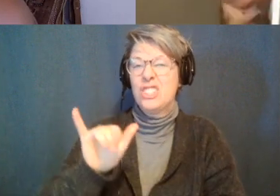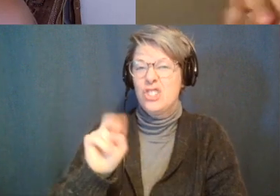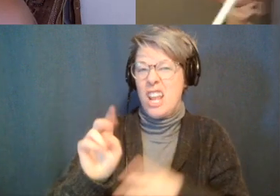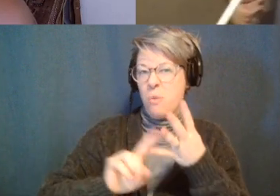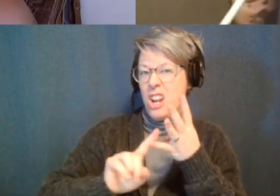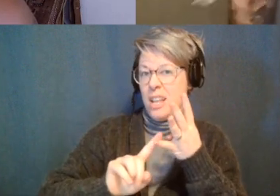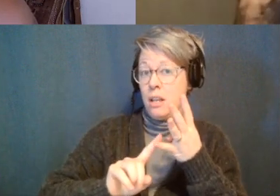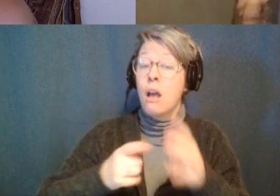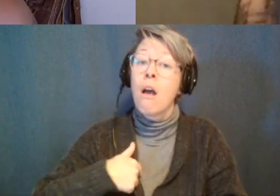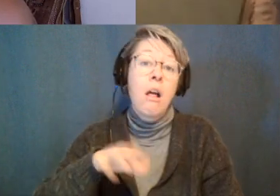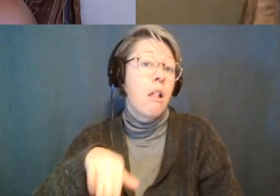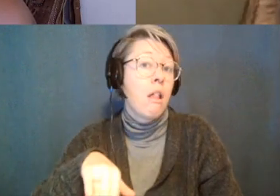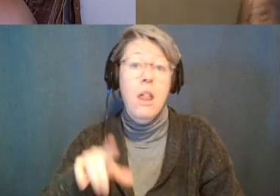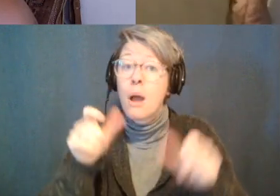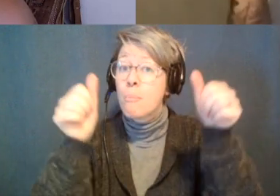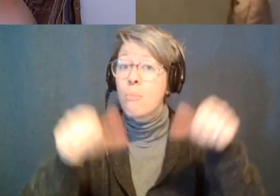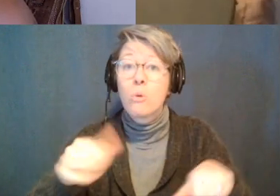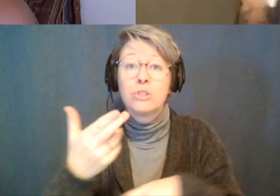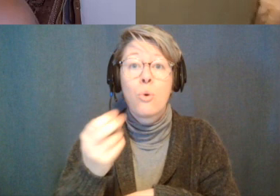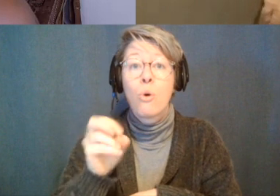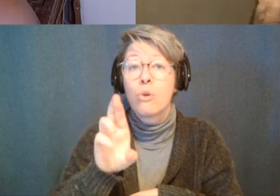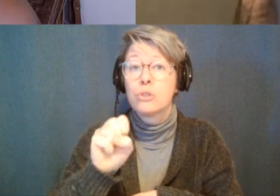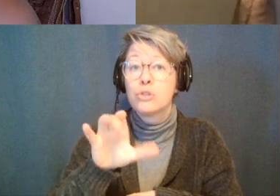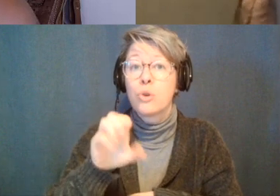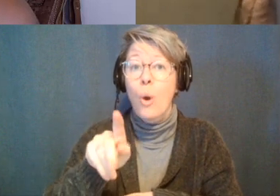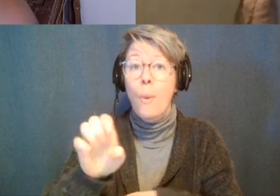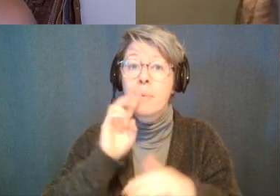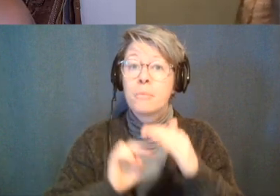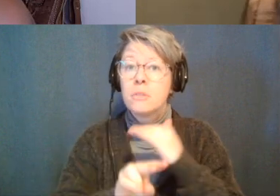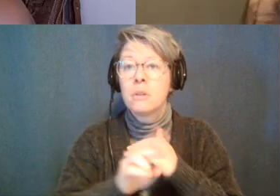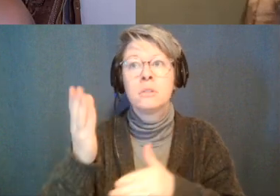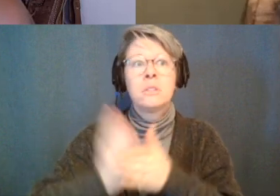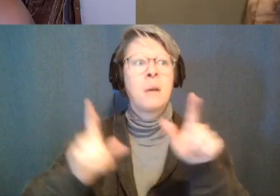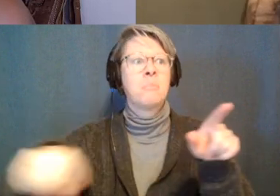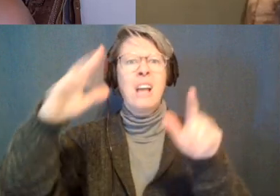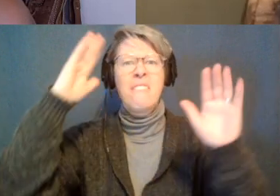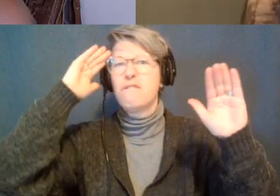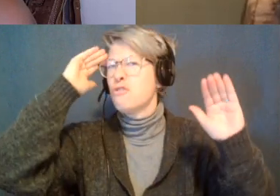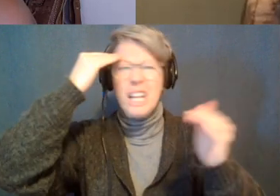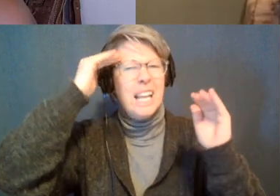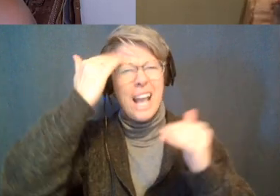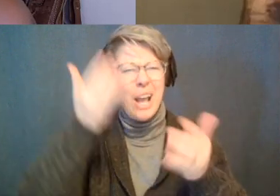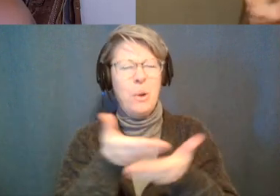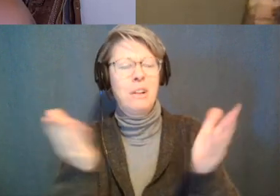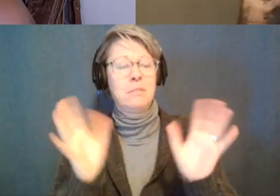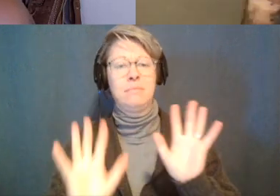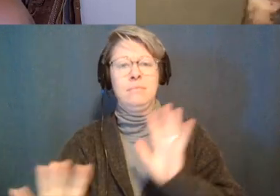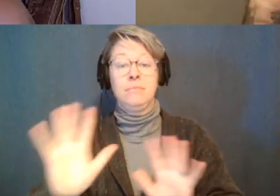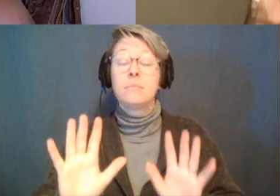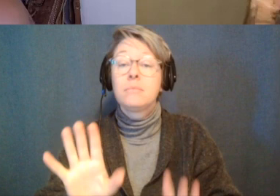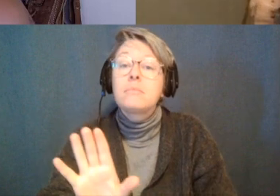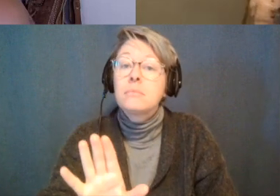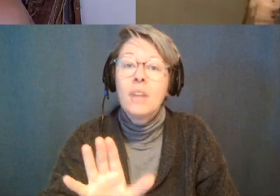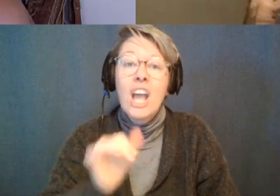post the january horoscopes some people are freaking out and it's really and i'm not even just like